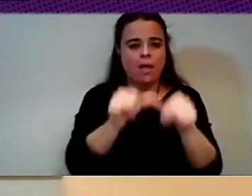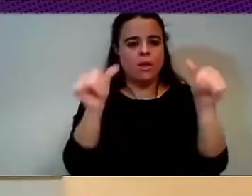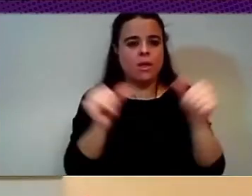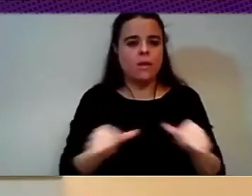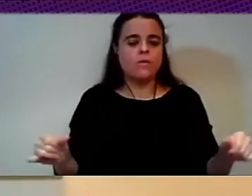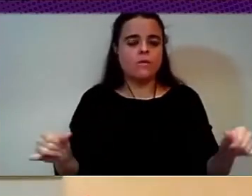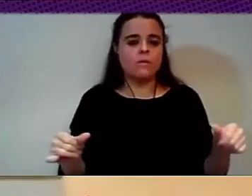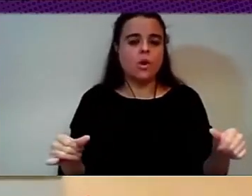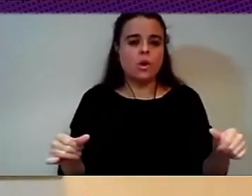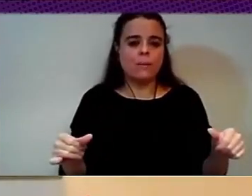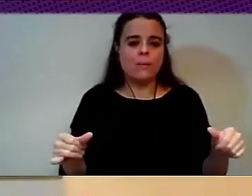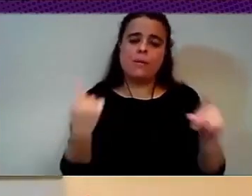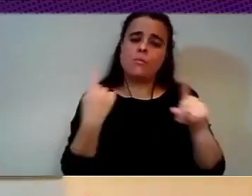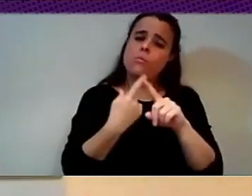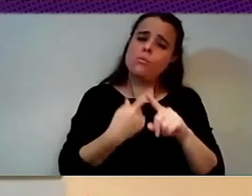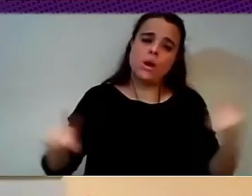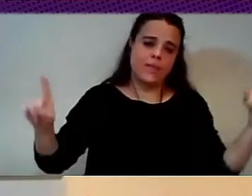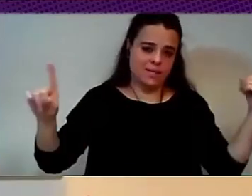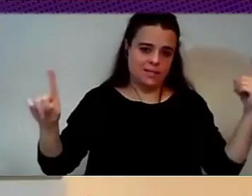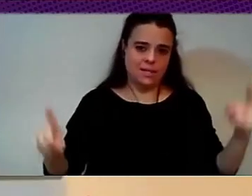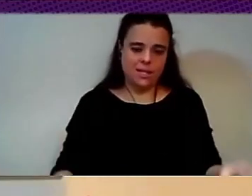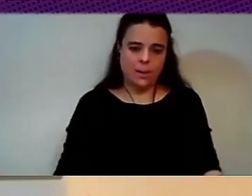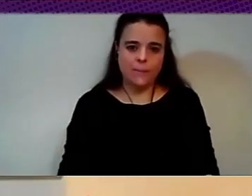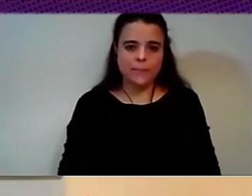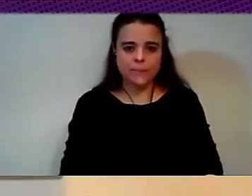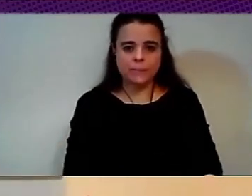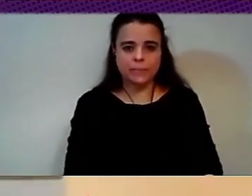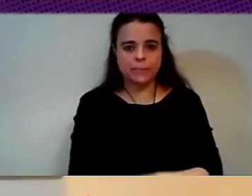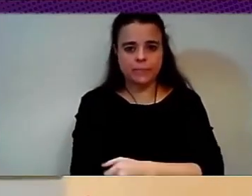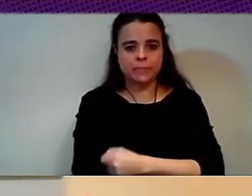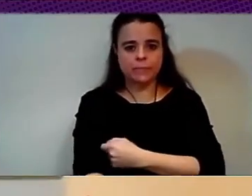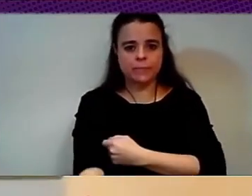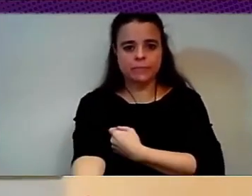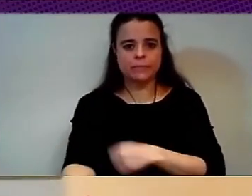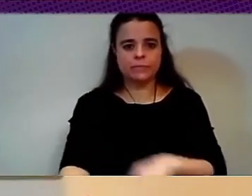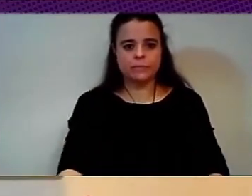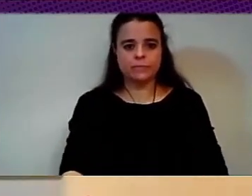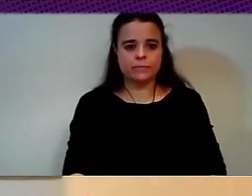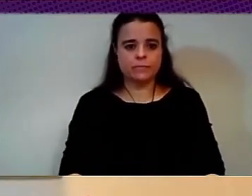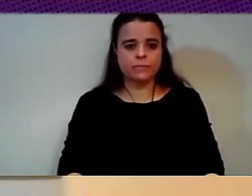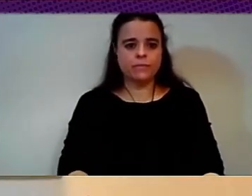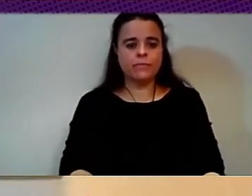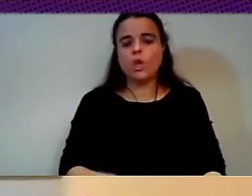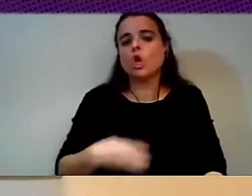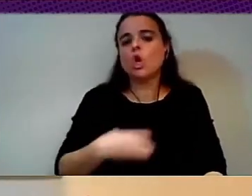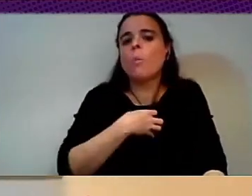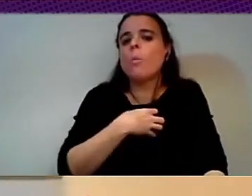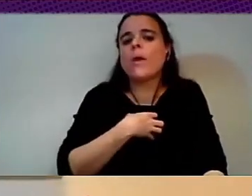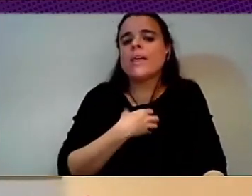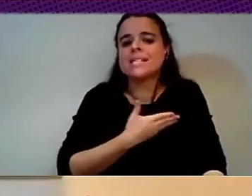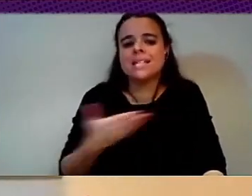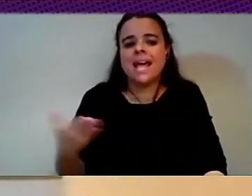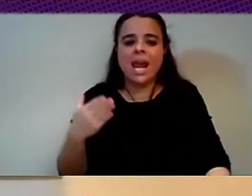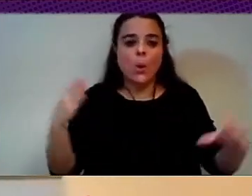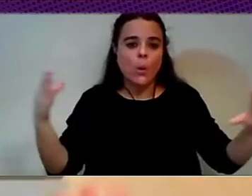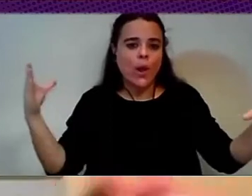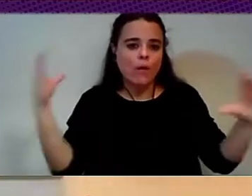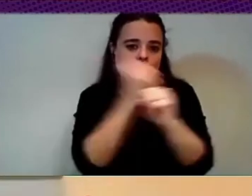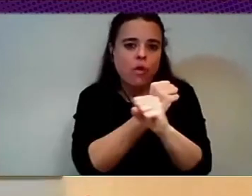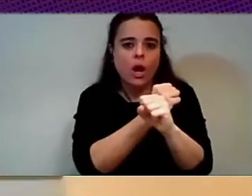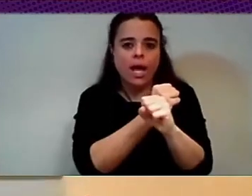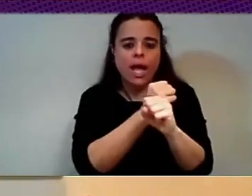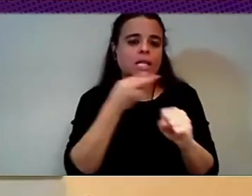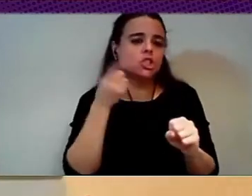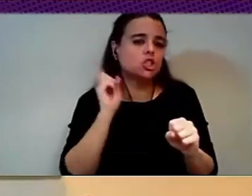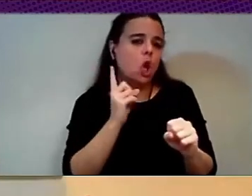new kind. This cannot only be a centralized state-driven approach. This is impossible. This is not working. And